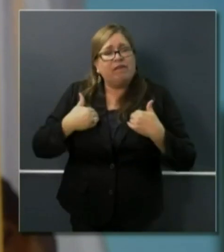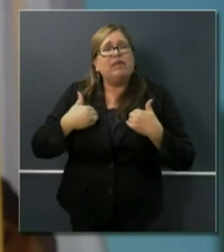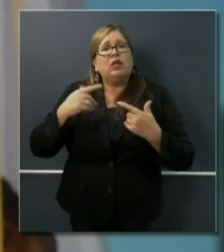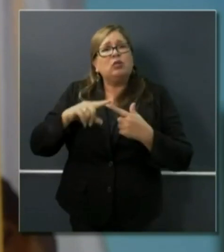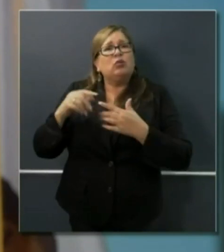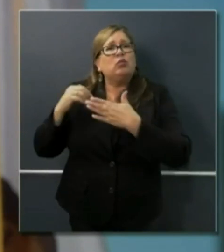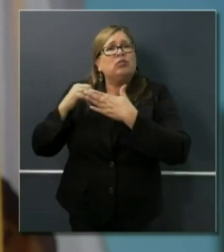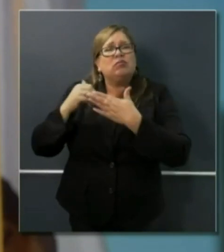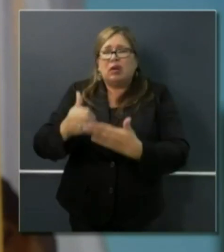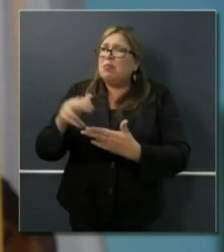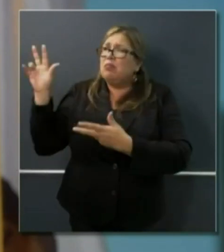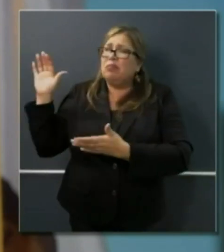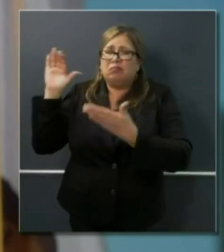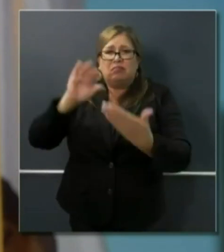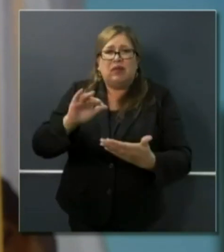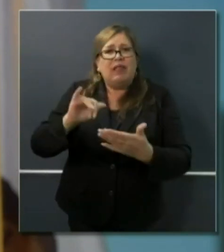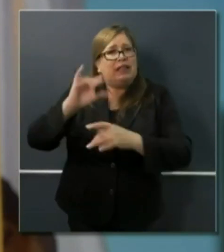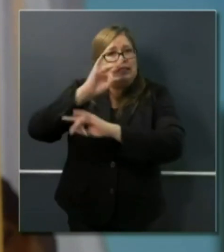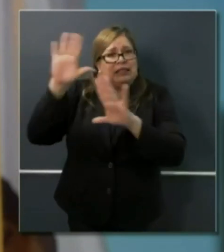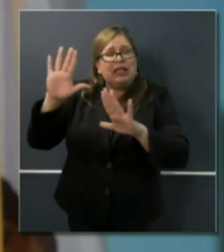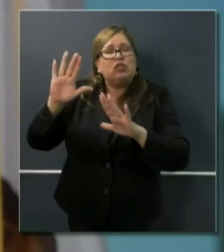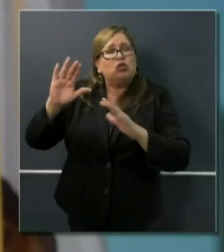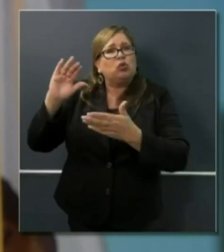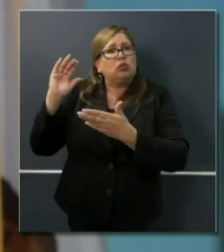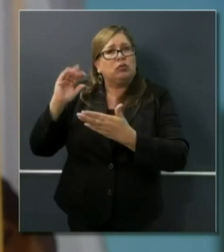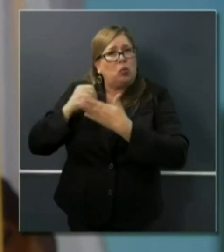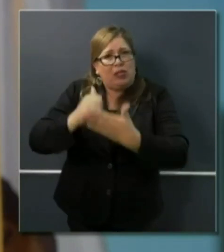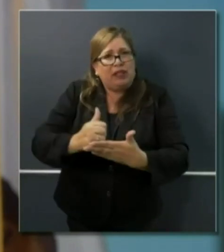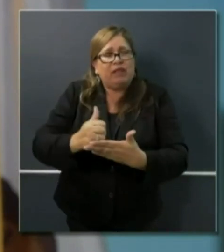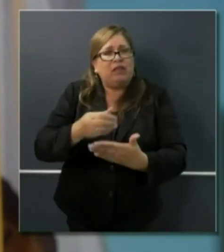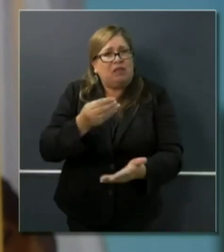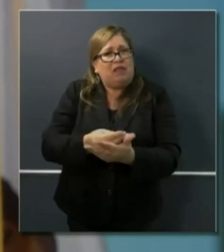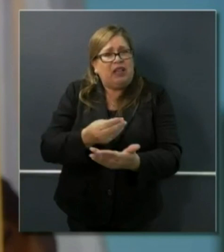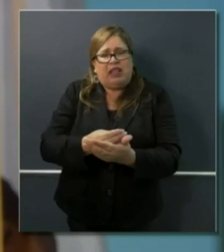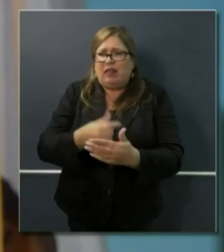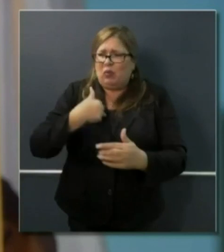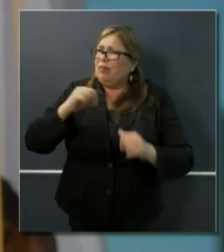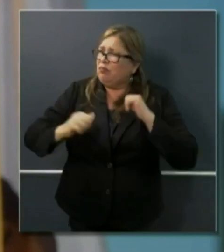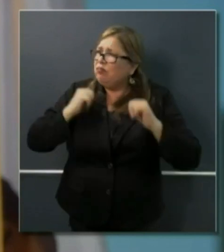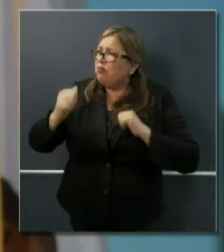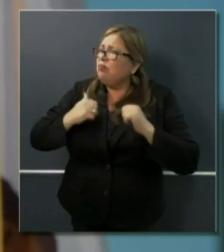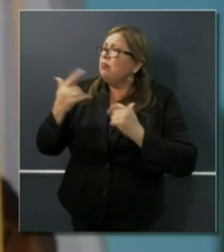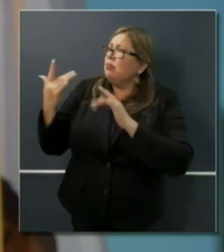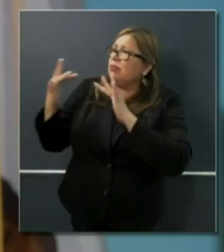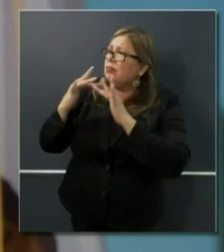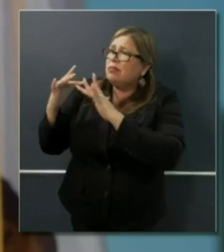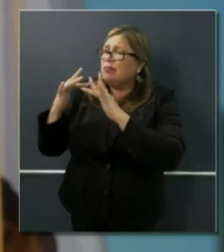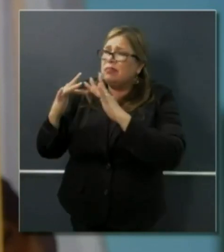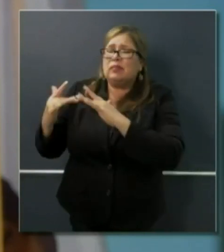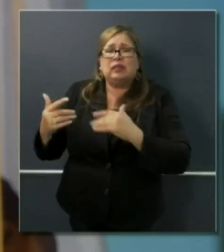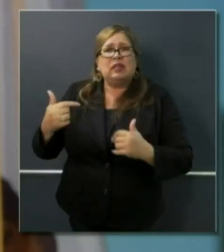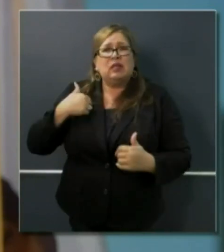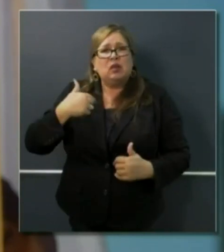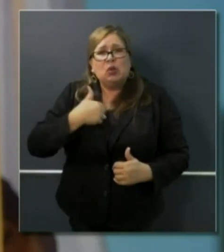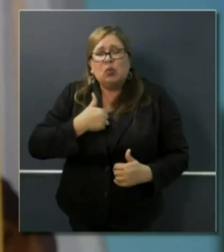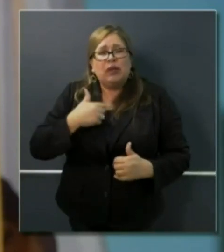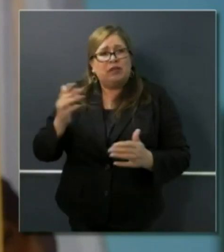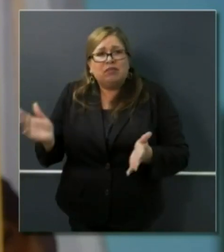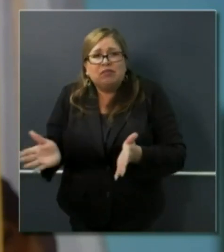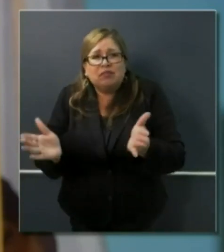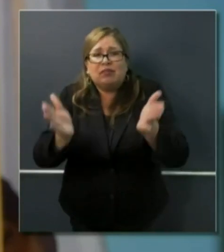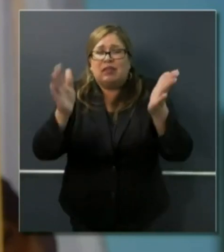relief funds. We've been very aggressive in this space. We have been aggressive in promoting and marketing